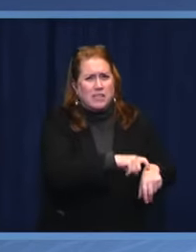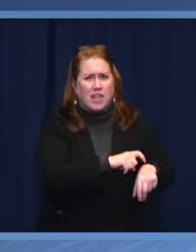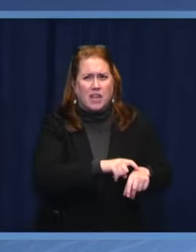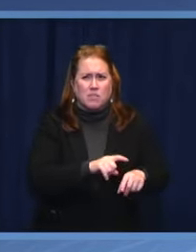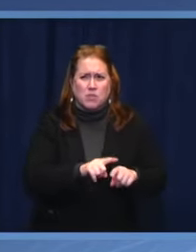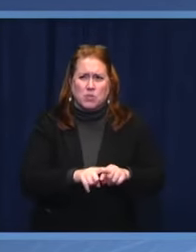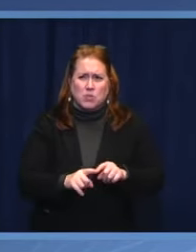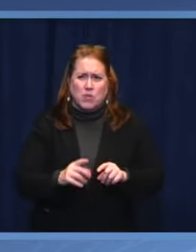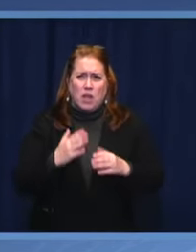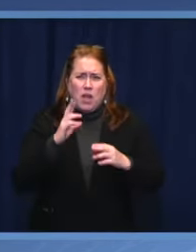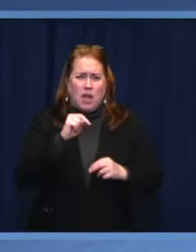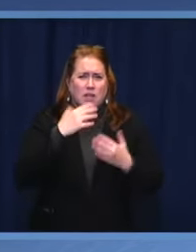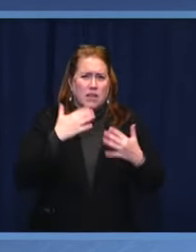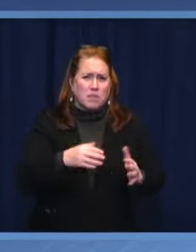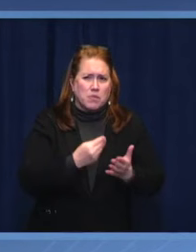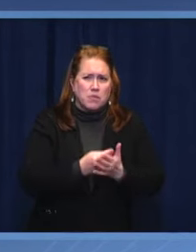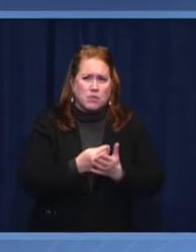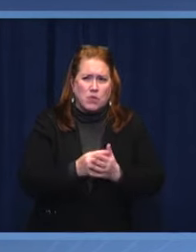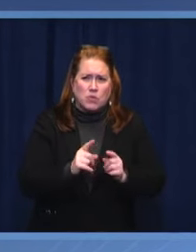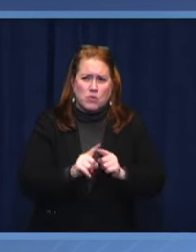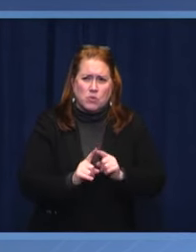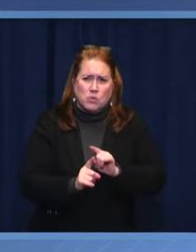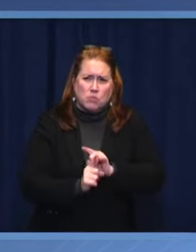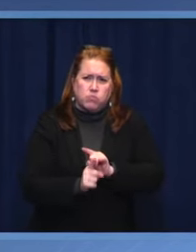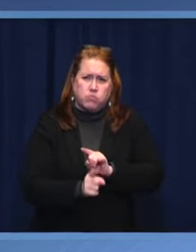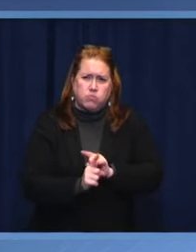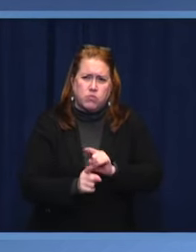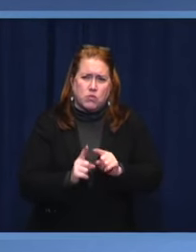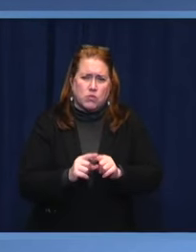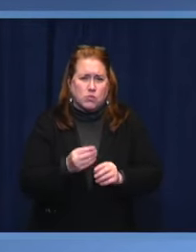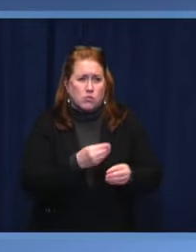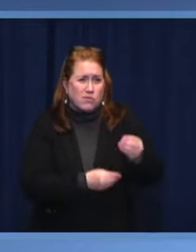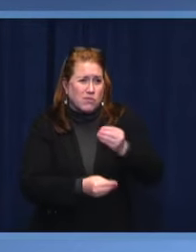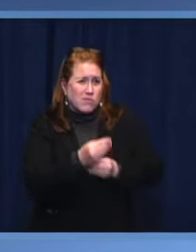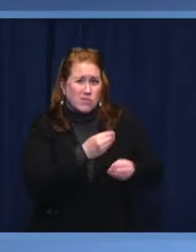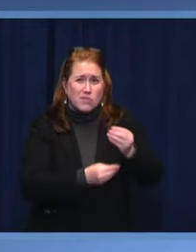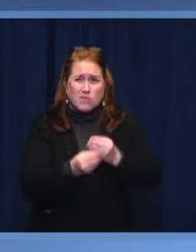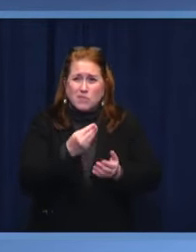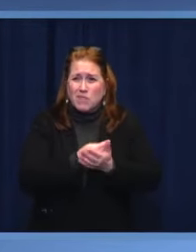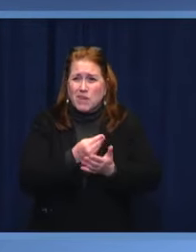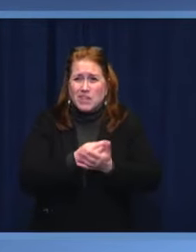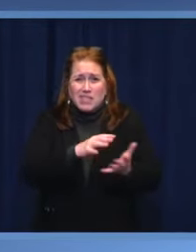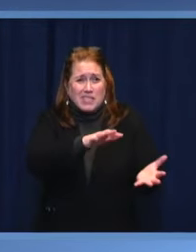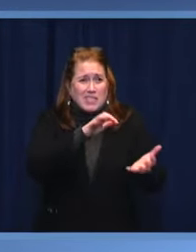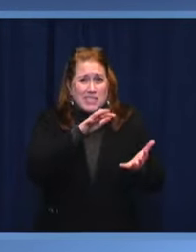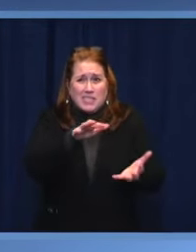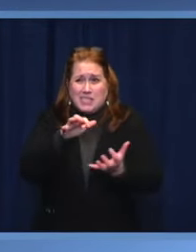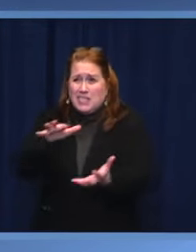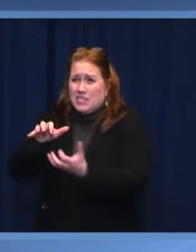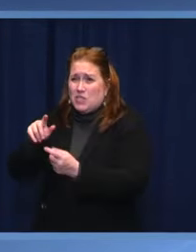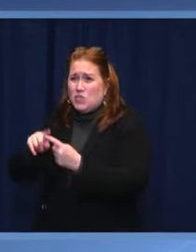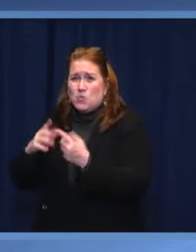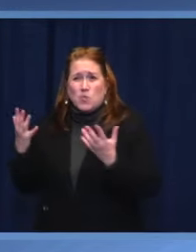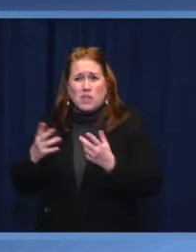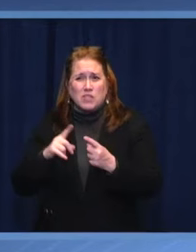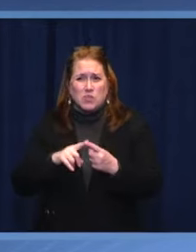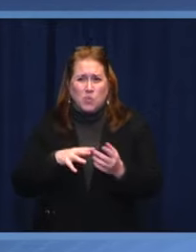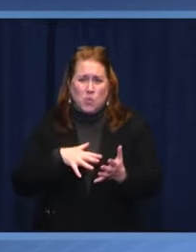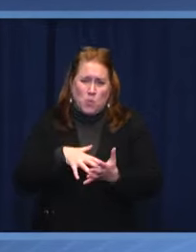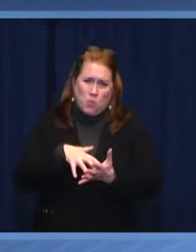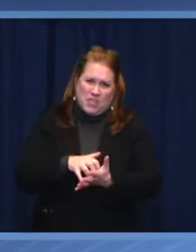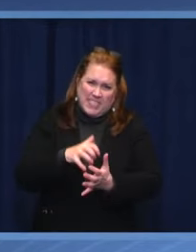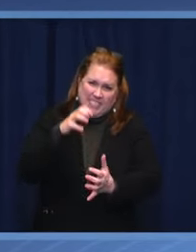which they gained in trade with the free world to weaken and to corrupt